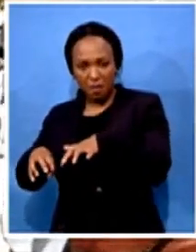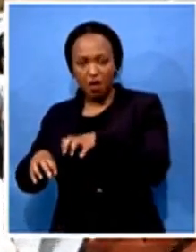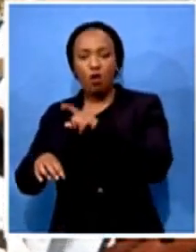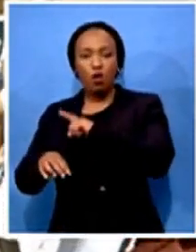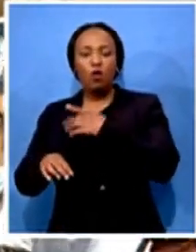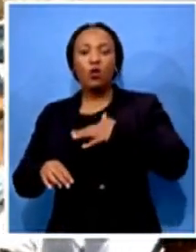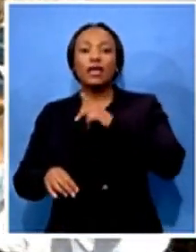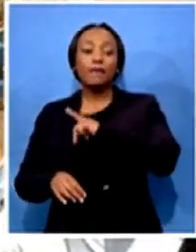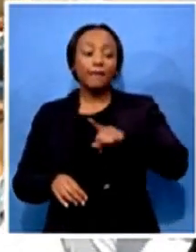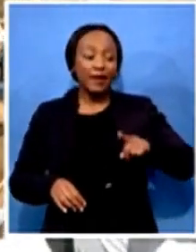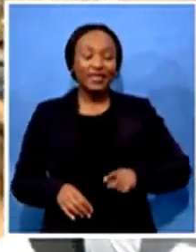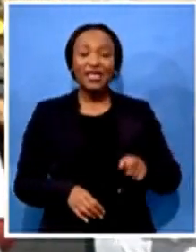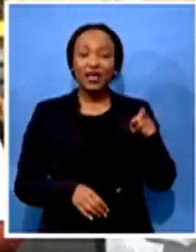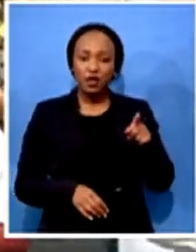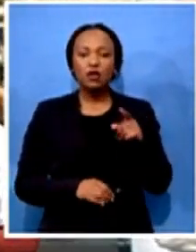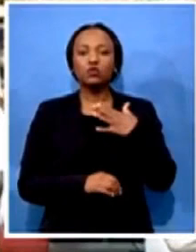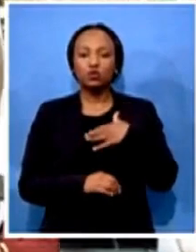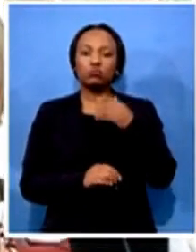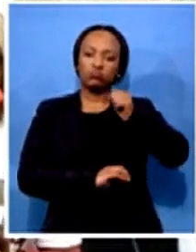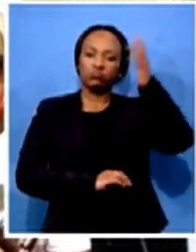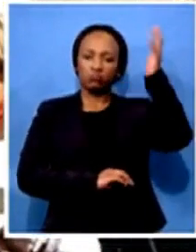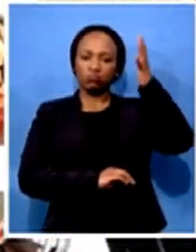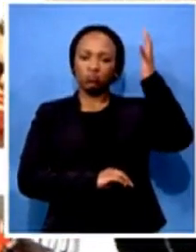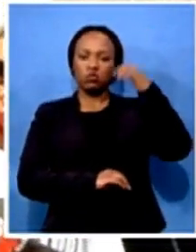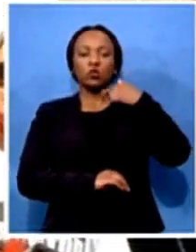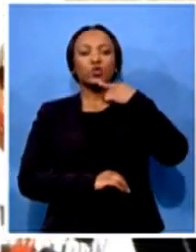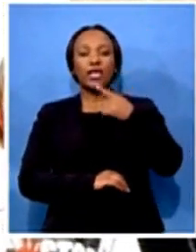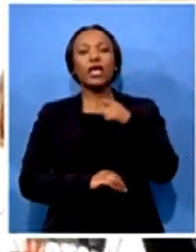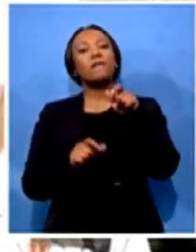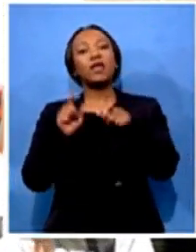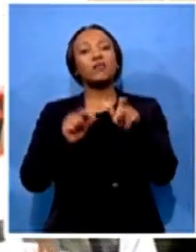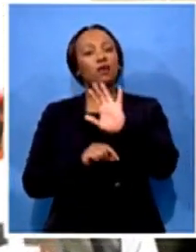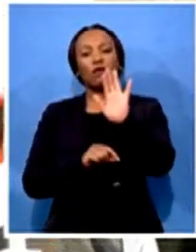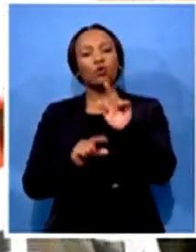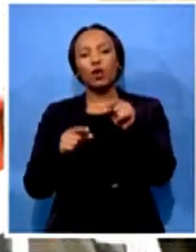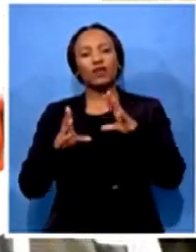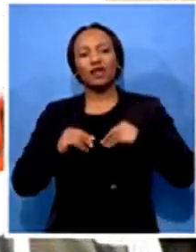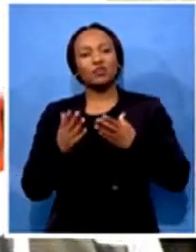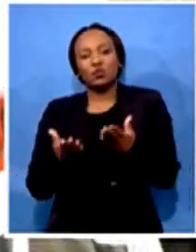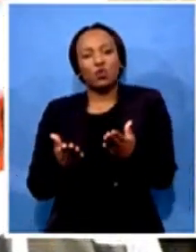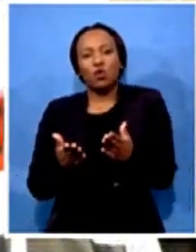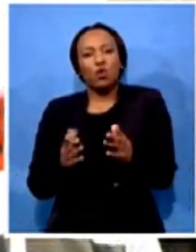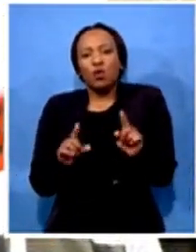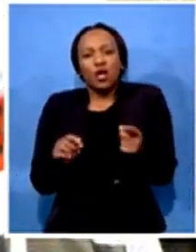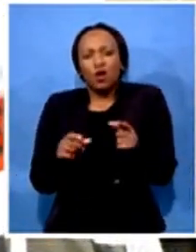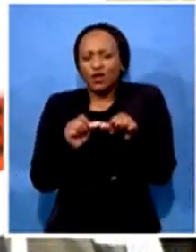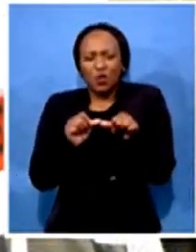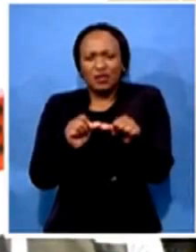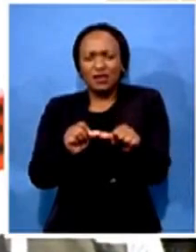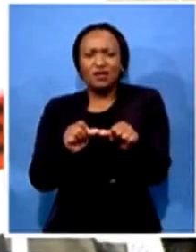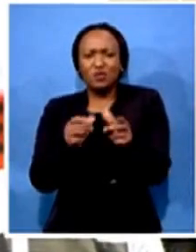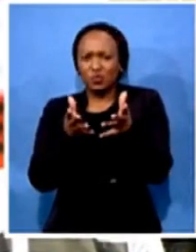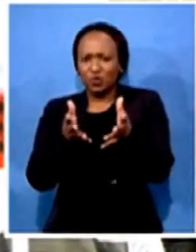people, this is not acceptable. This is not acceptable. This cannot continue. And he needs to condemn